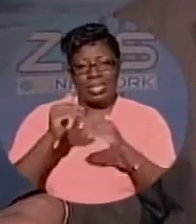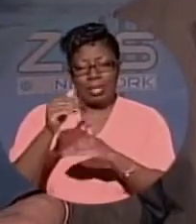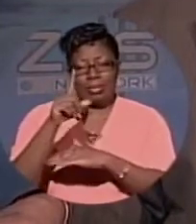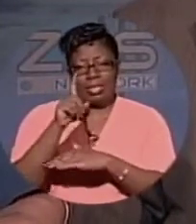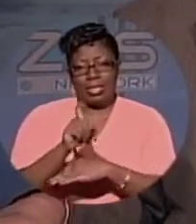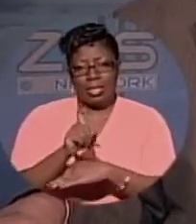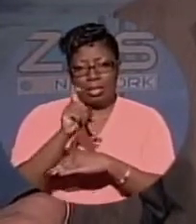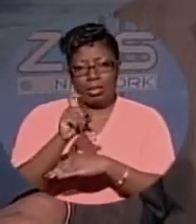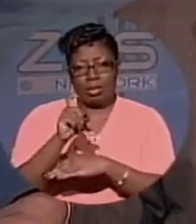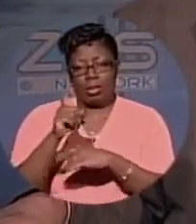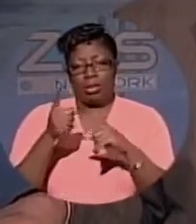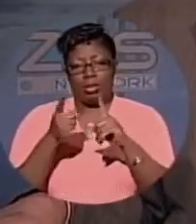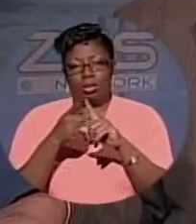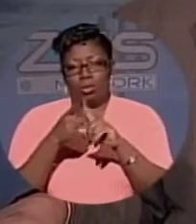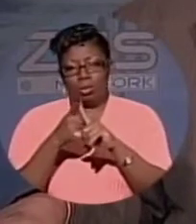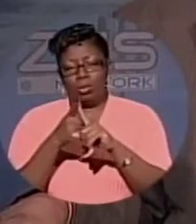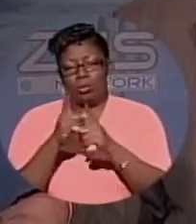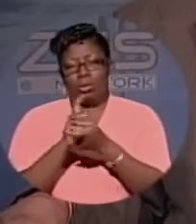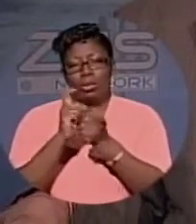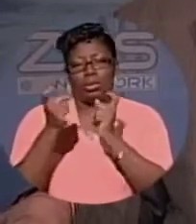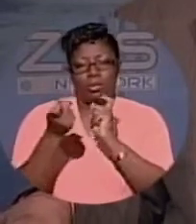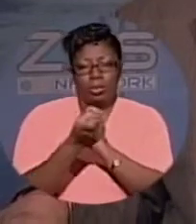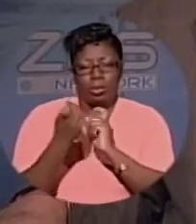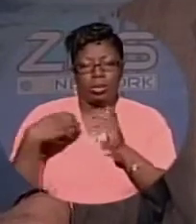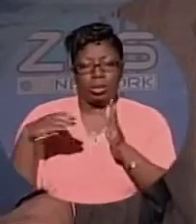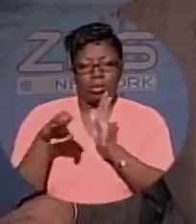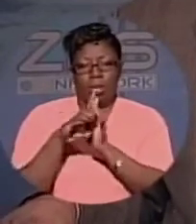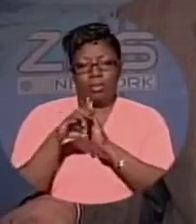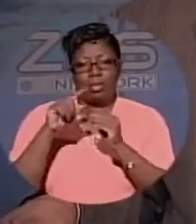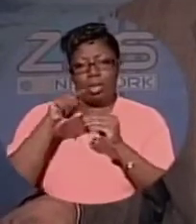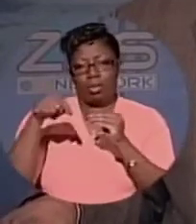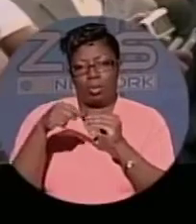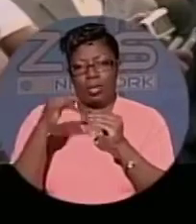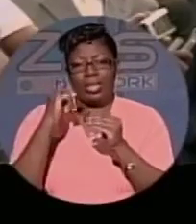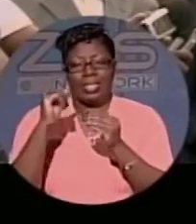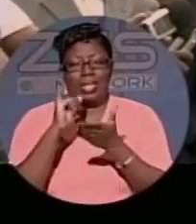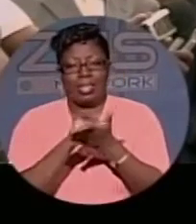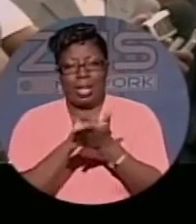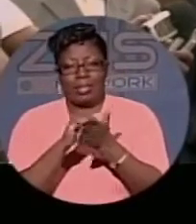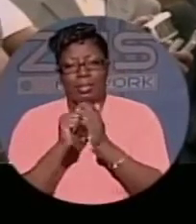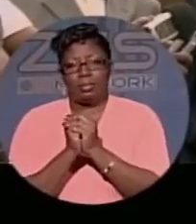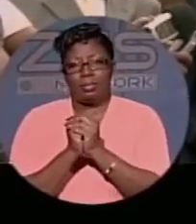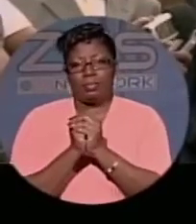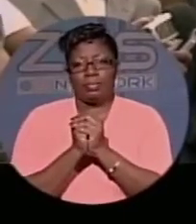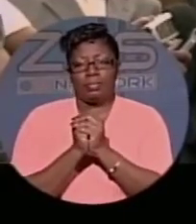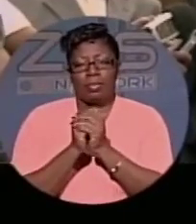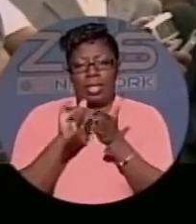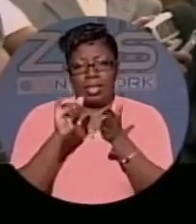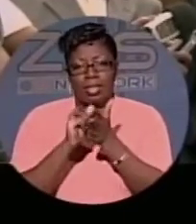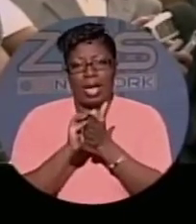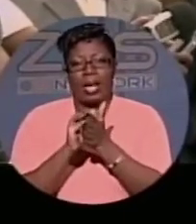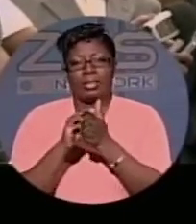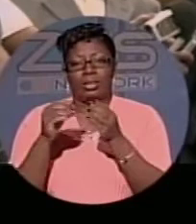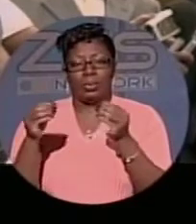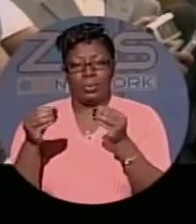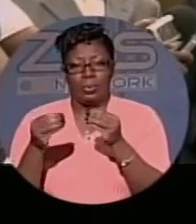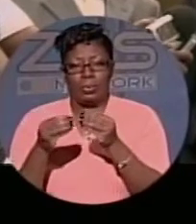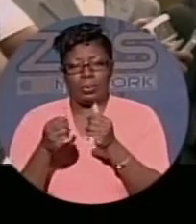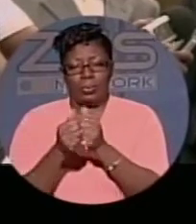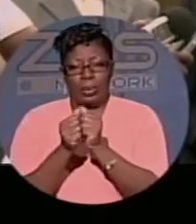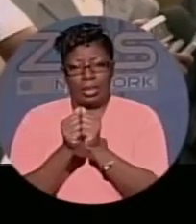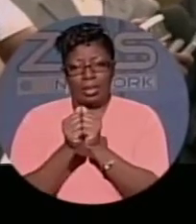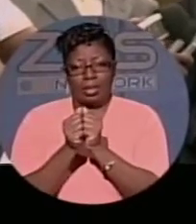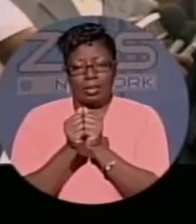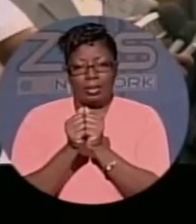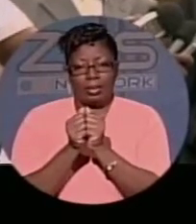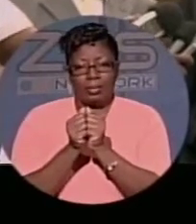to turn crime statistics around is that. It's that together with the coercive measures using the police. The law